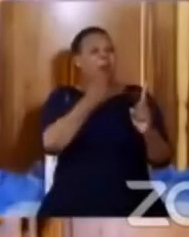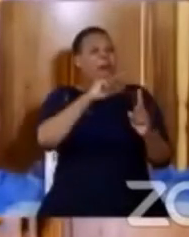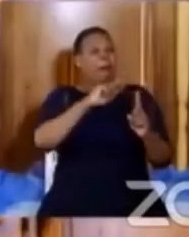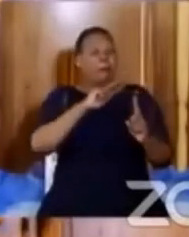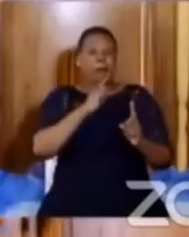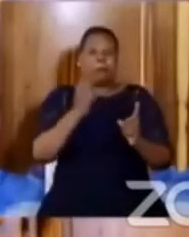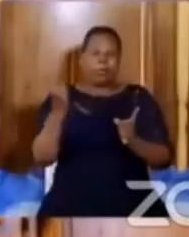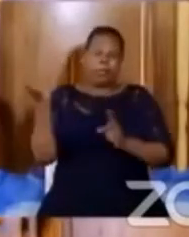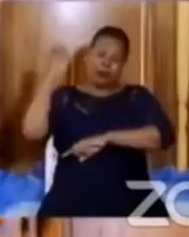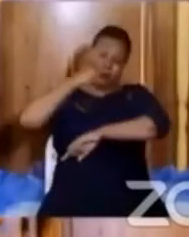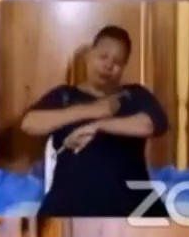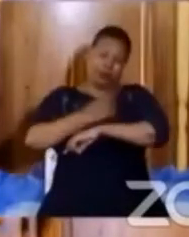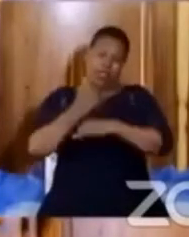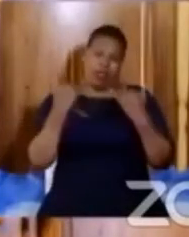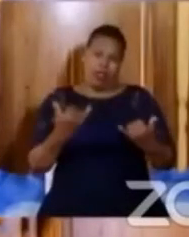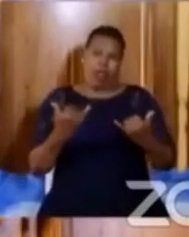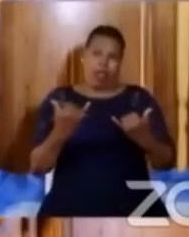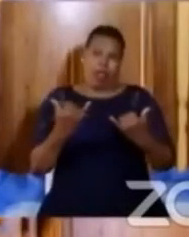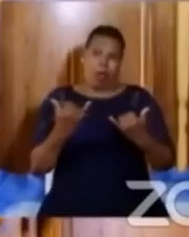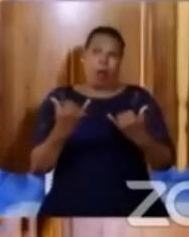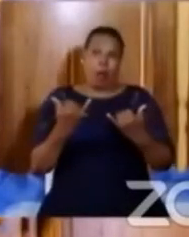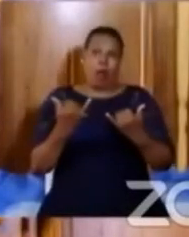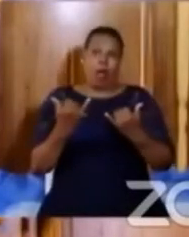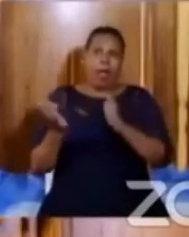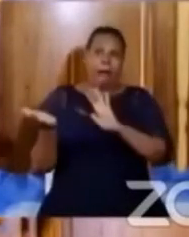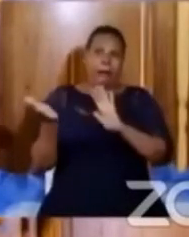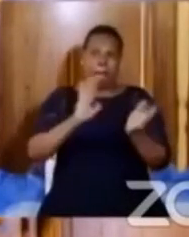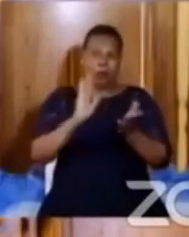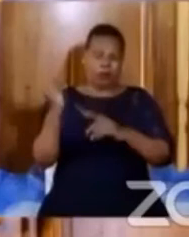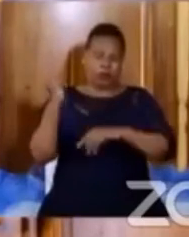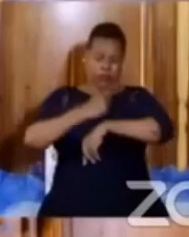Those are the words of the apostle day that were given today.